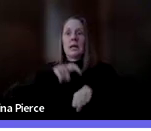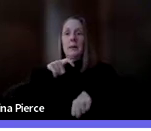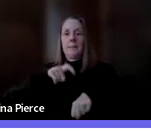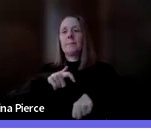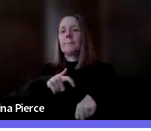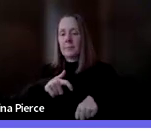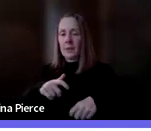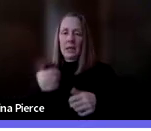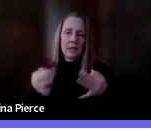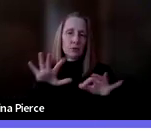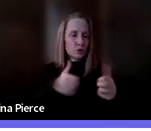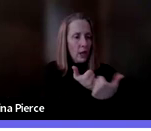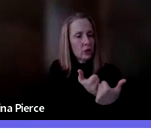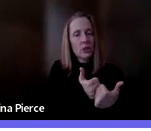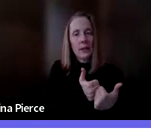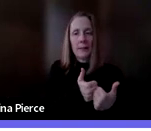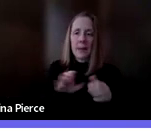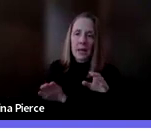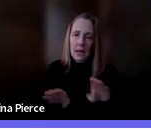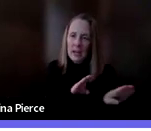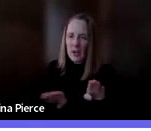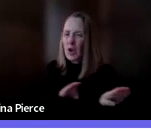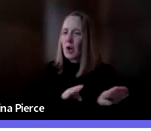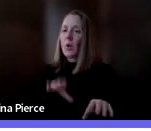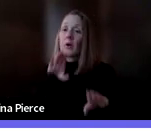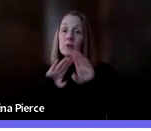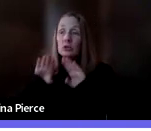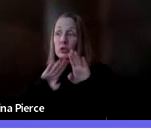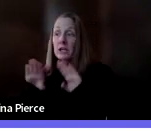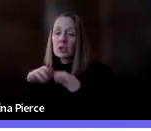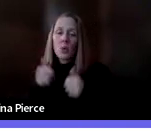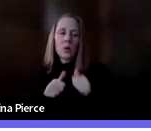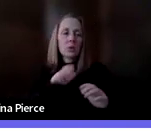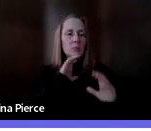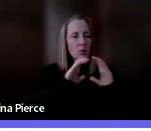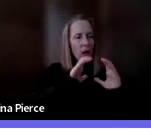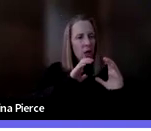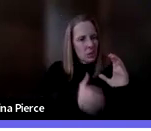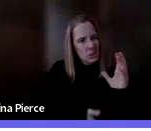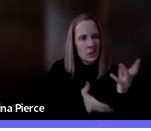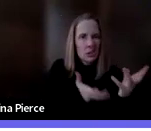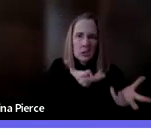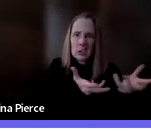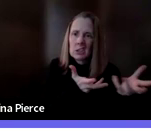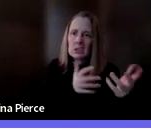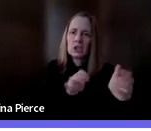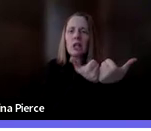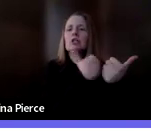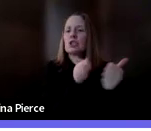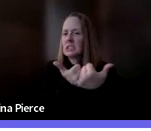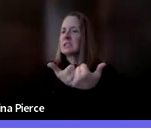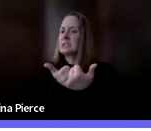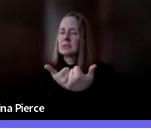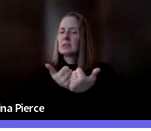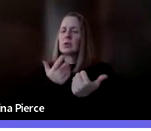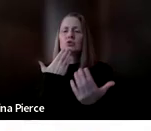challenging behavior for seeing frustration for seeing communication challenges. Those are all a good time to reach out for Michigan Alliance for Families as